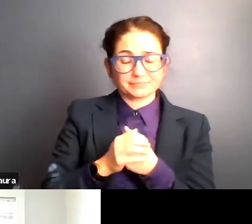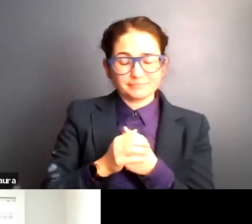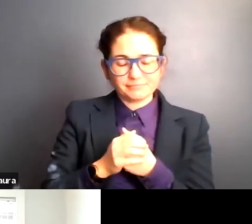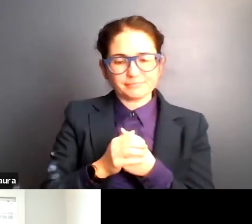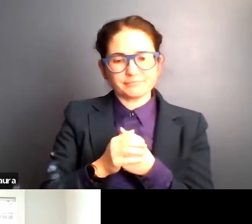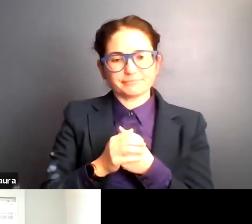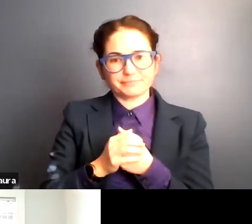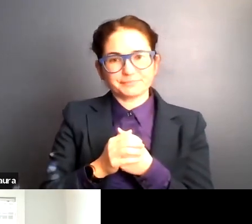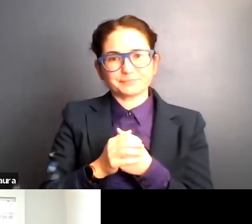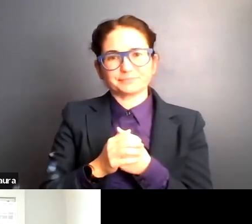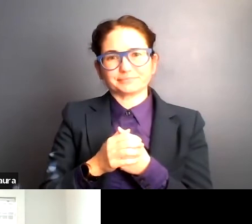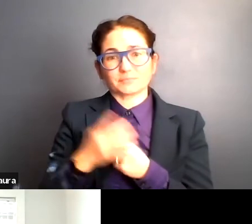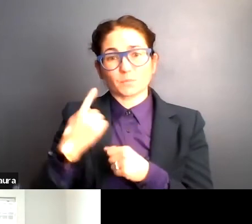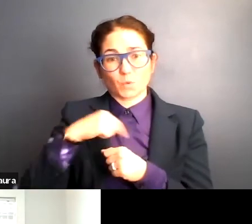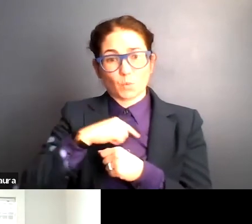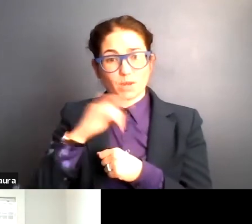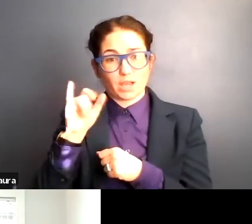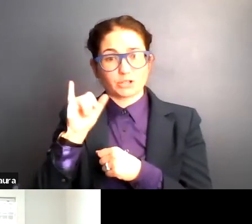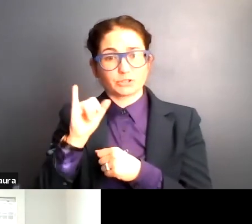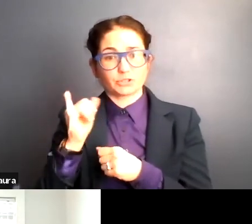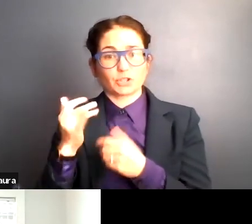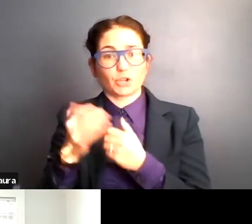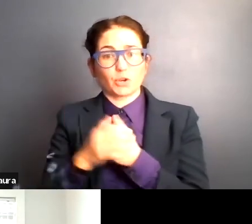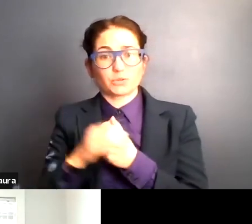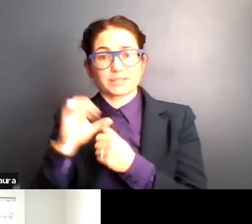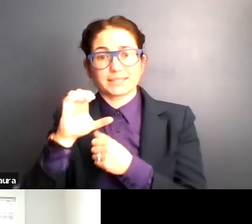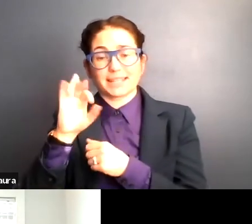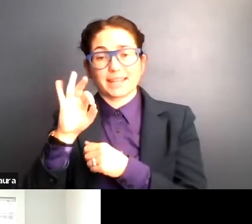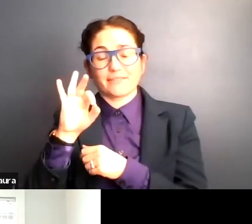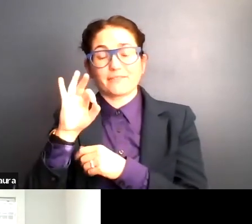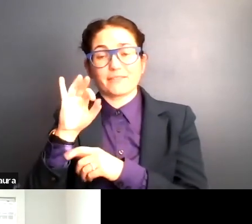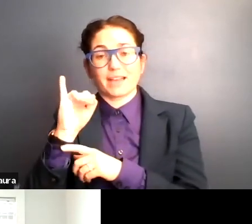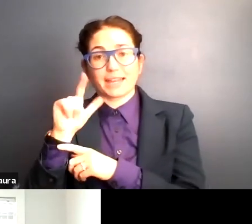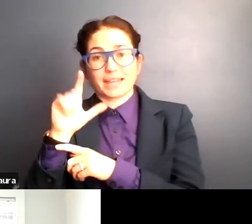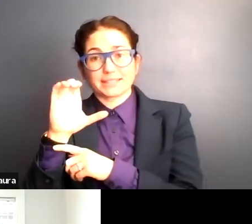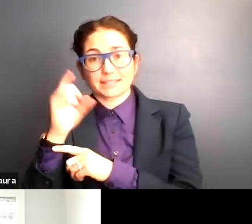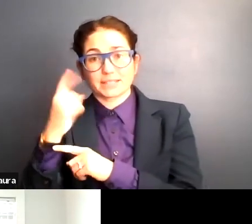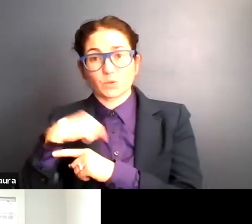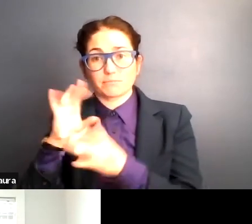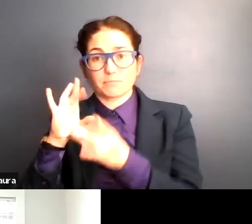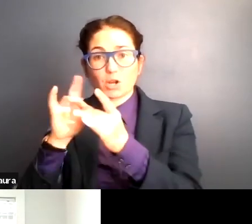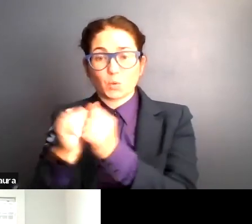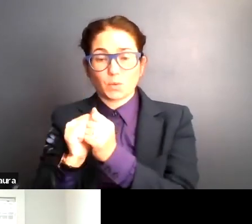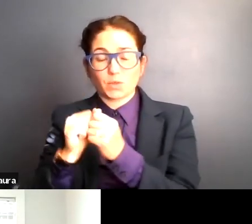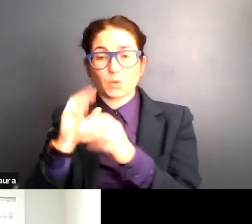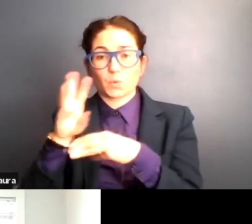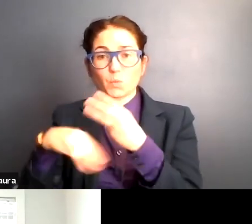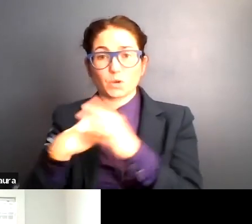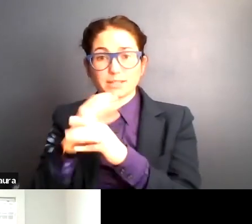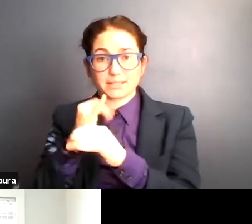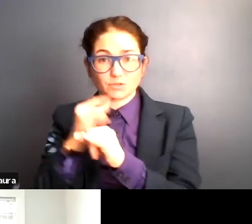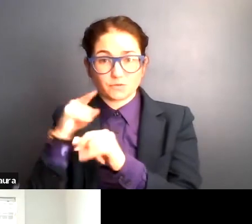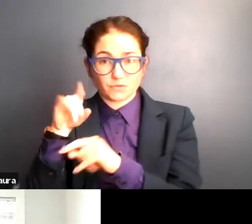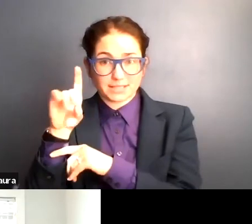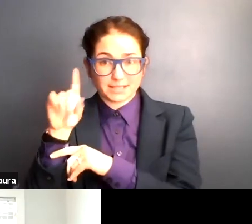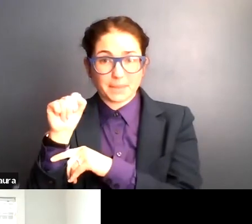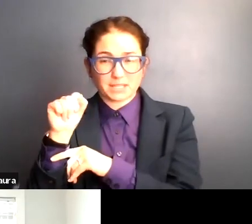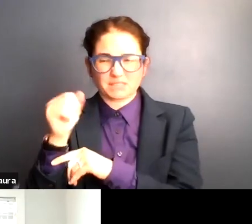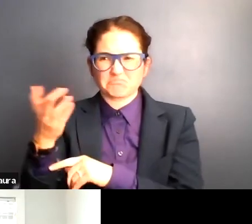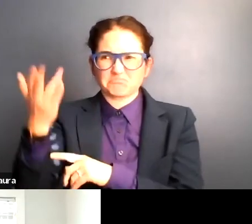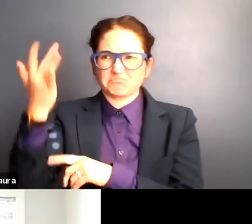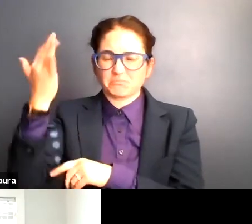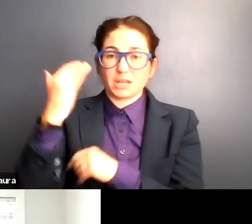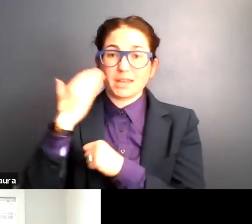CFILC, we partnered with the World Institute on Disability a few years ago. And at that time, between